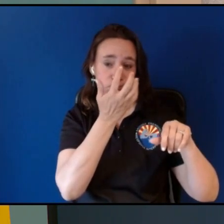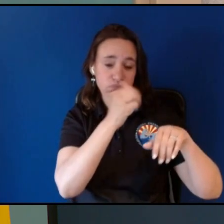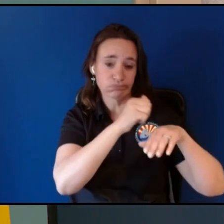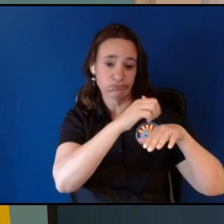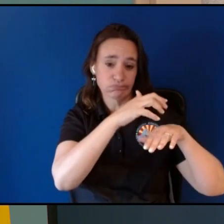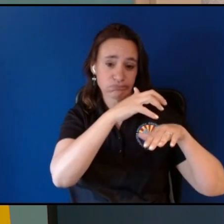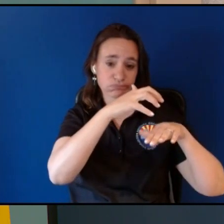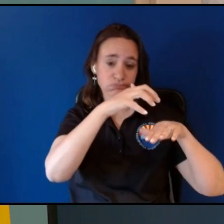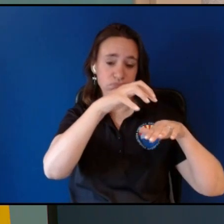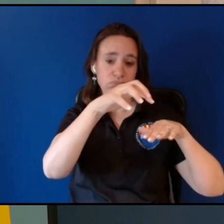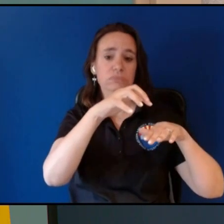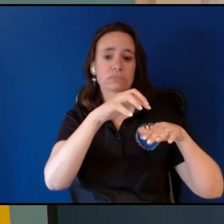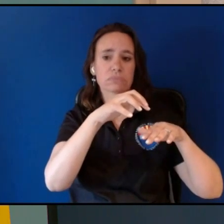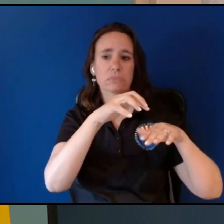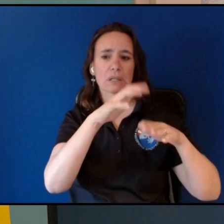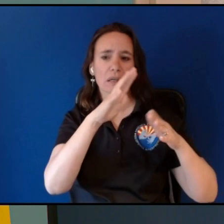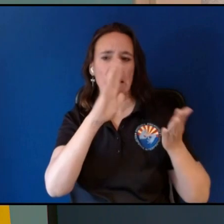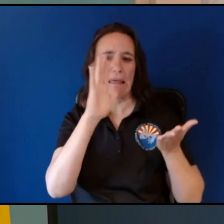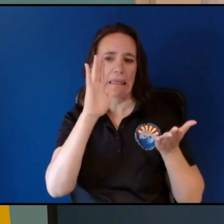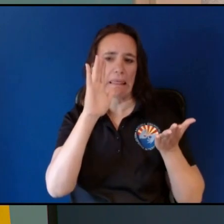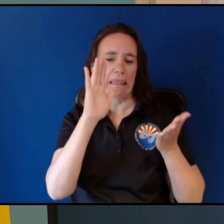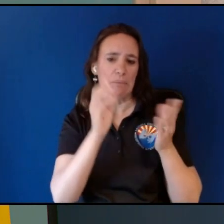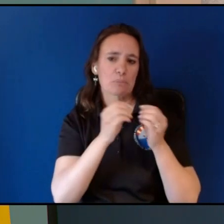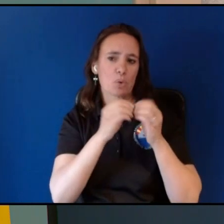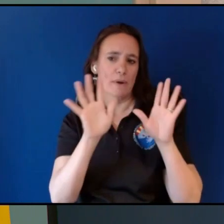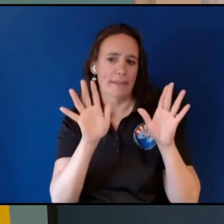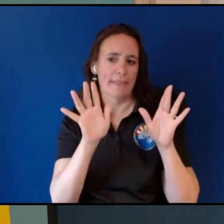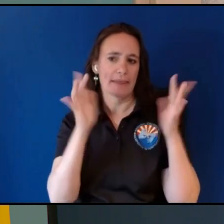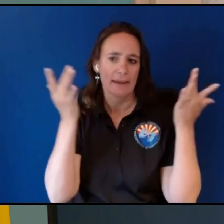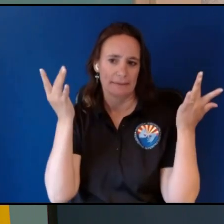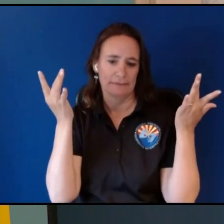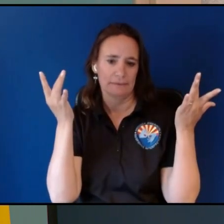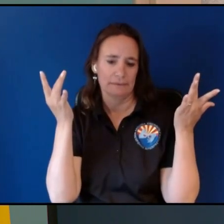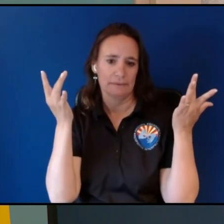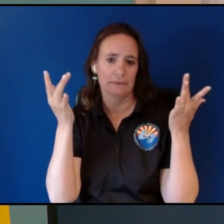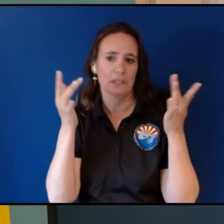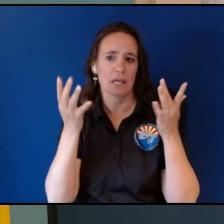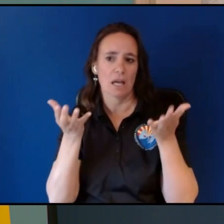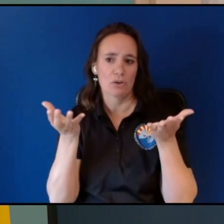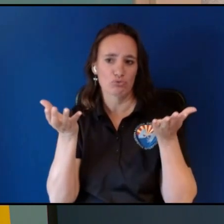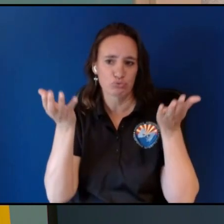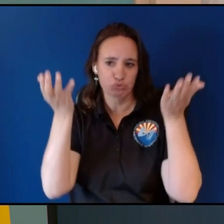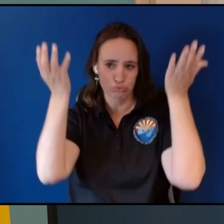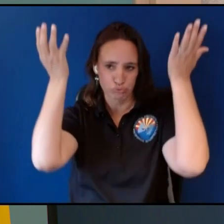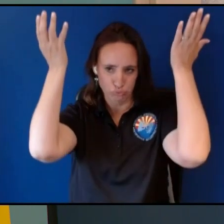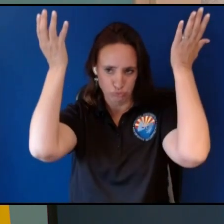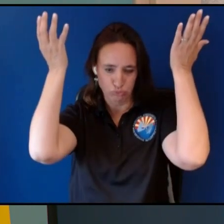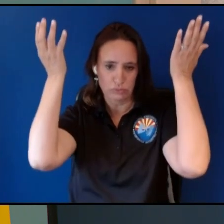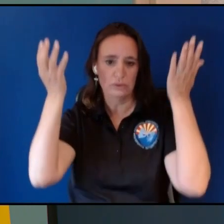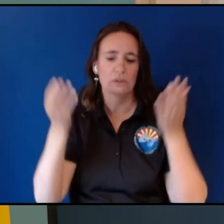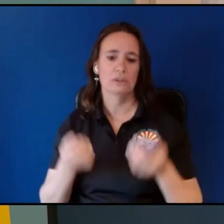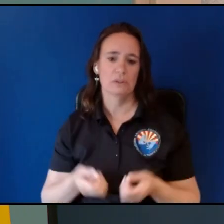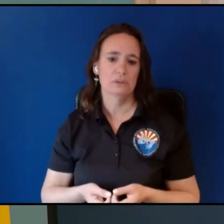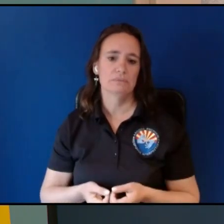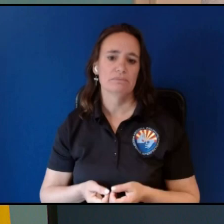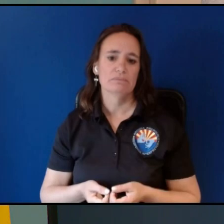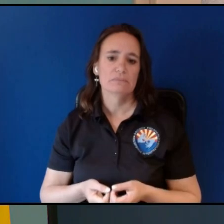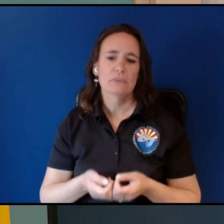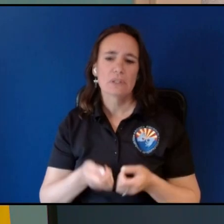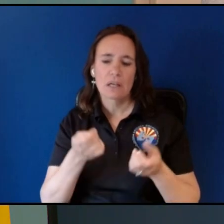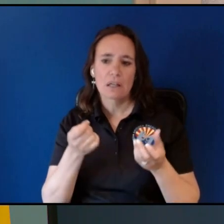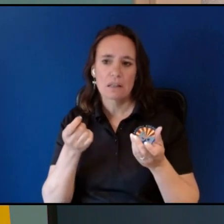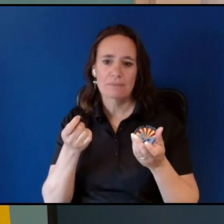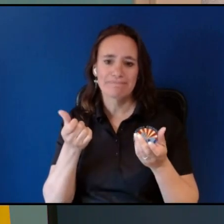essentially less dense or lighter right and lighter air wants to rise you're essentially creating a little bit of